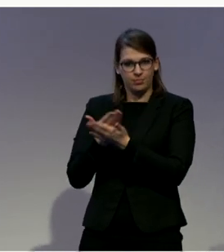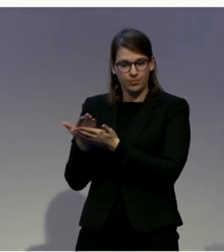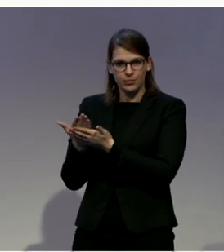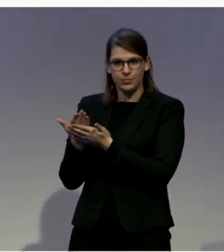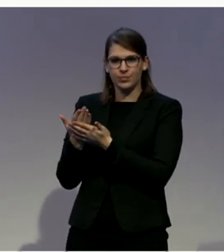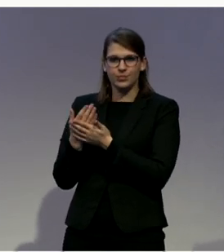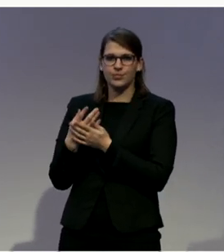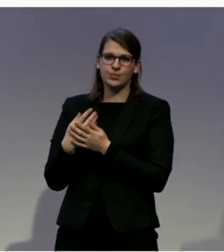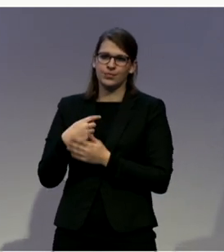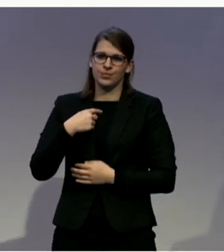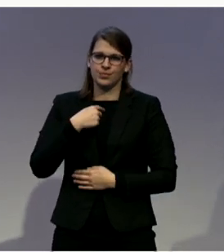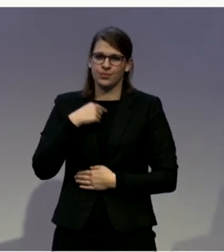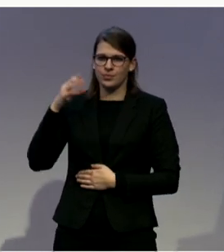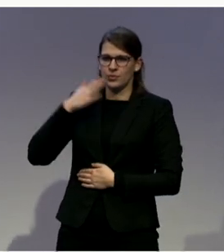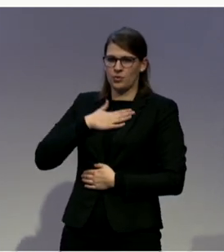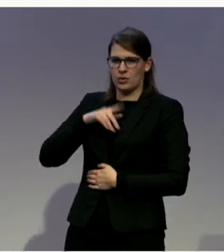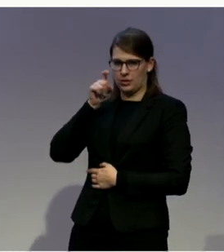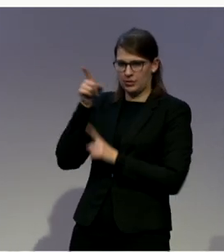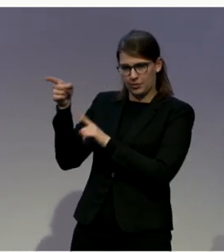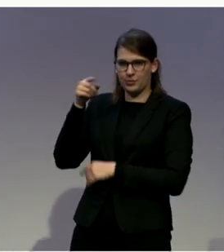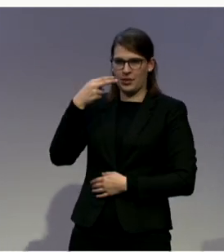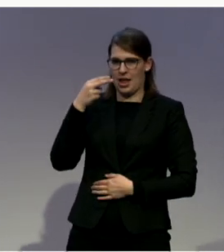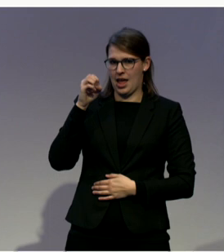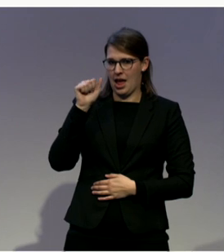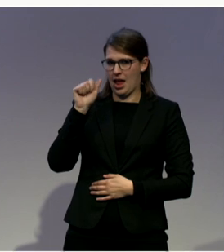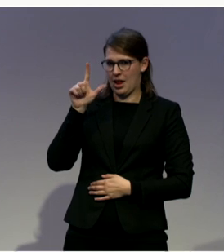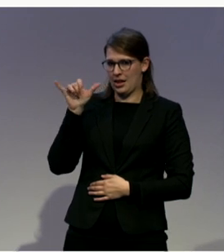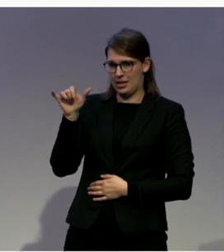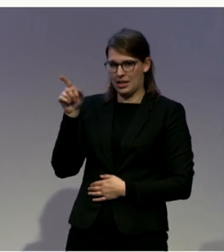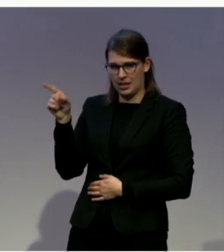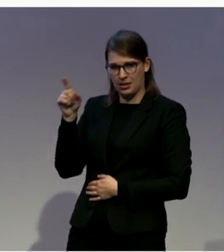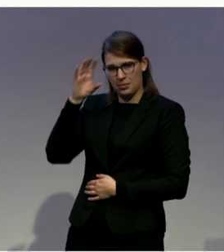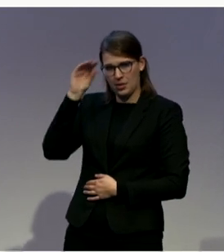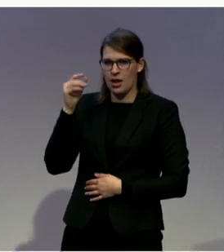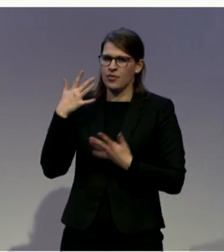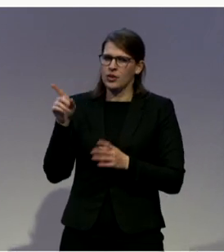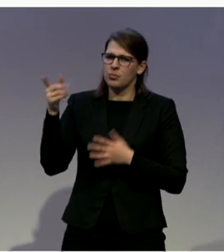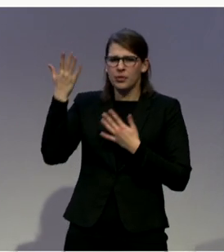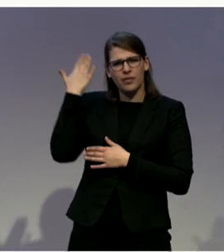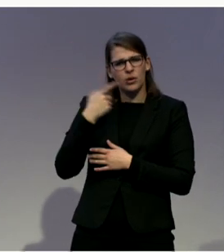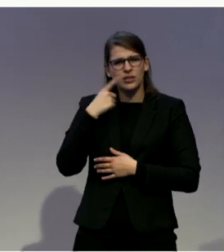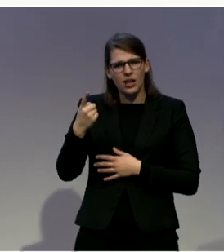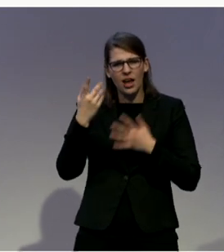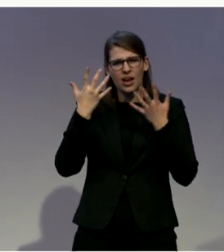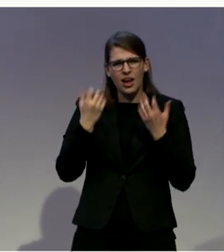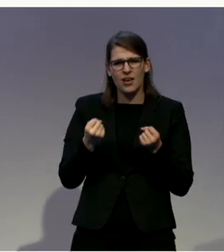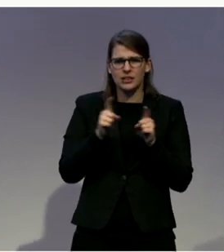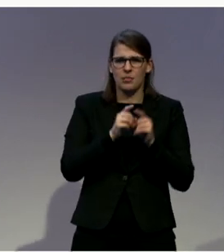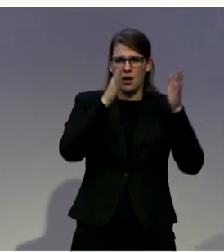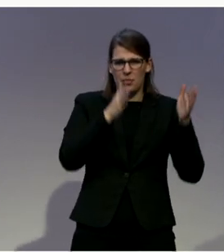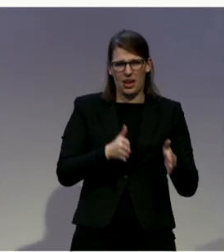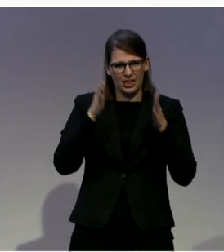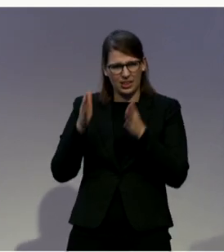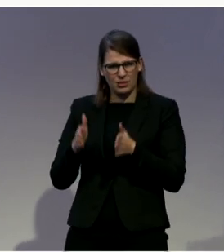that there are paradigms and there is a taboo about practices that practices are not talked